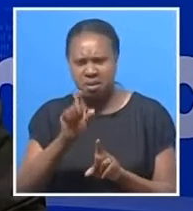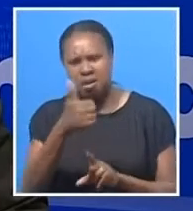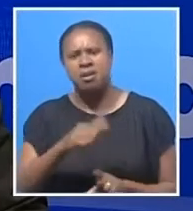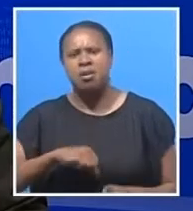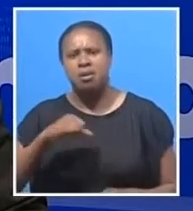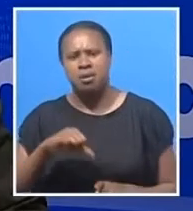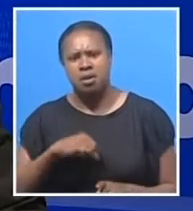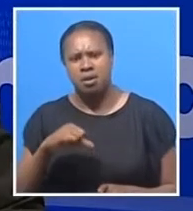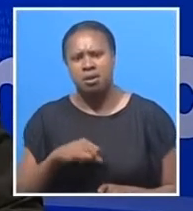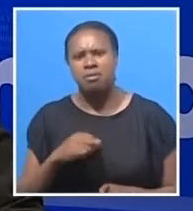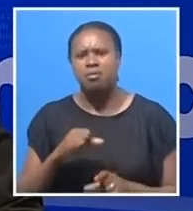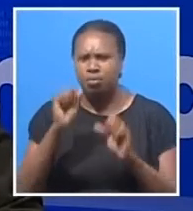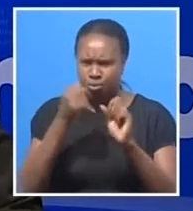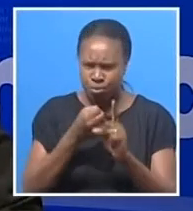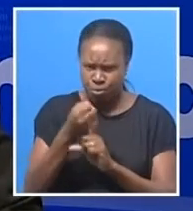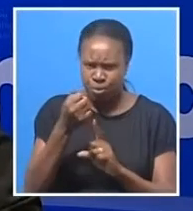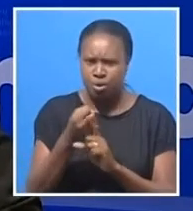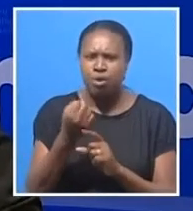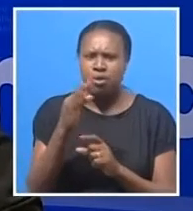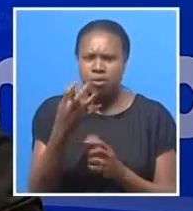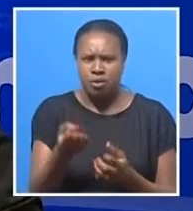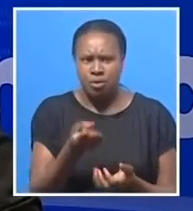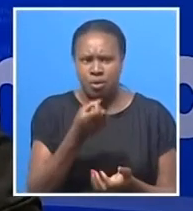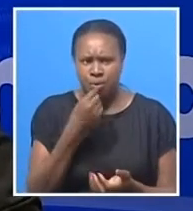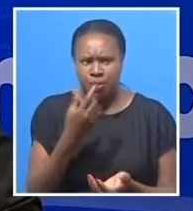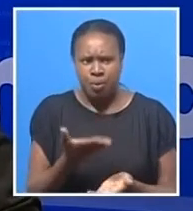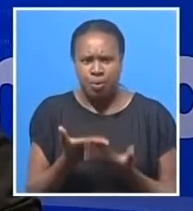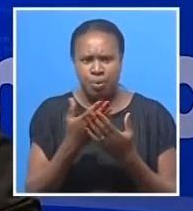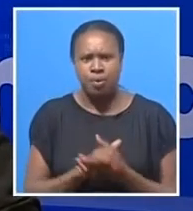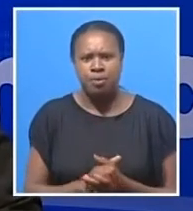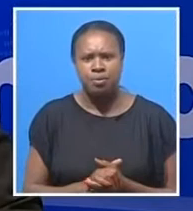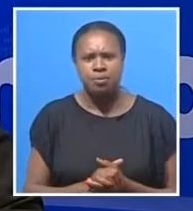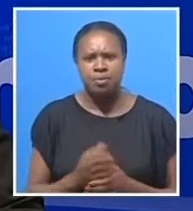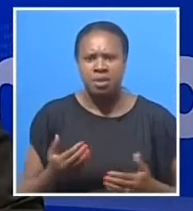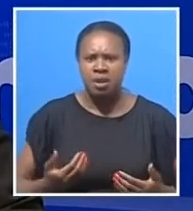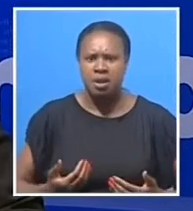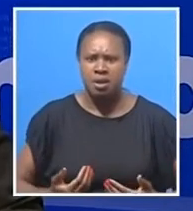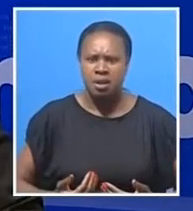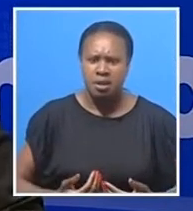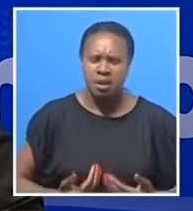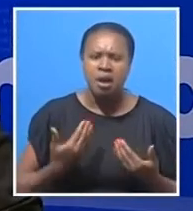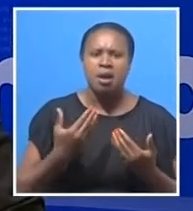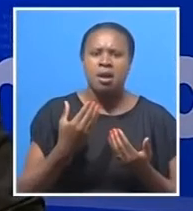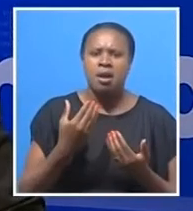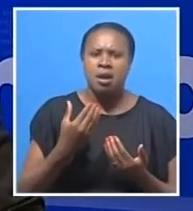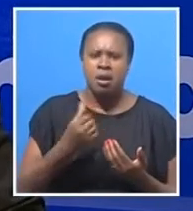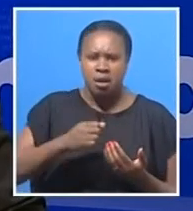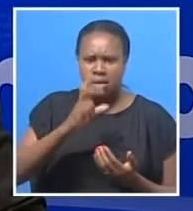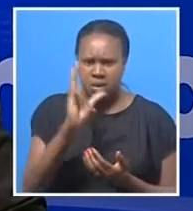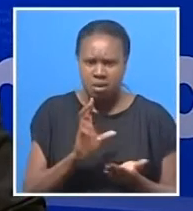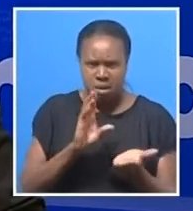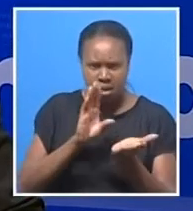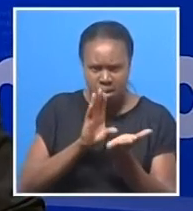other that one can fight with the available treatment. These are the words of an adamant young cancer patient and